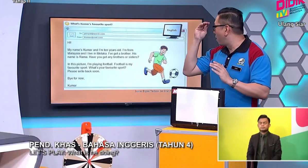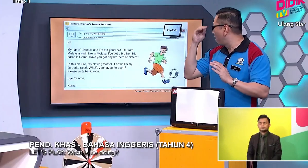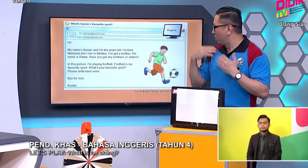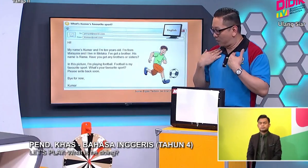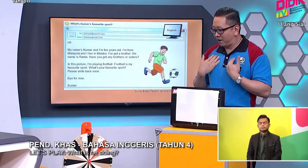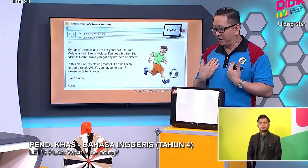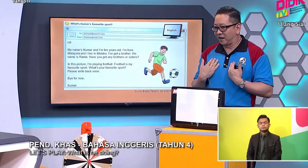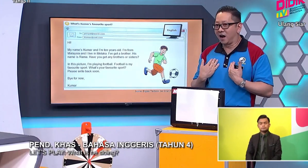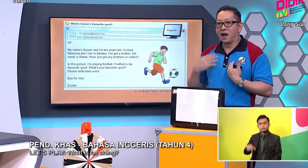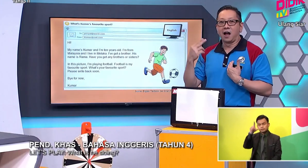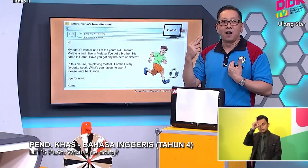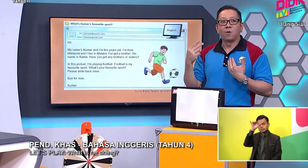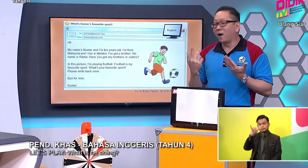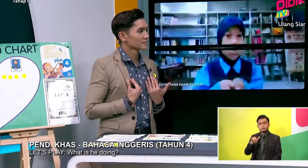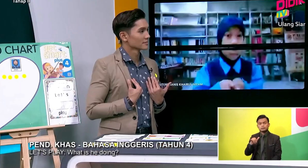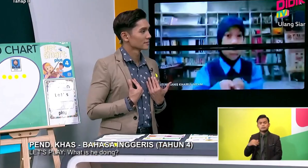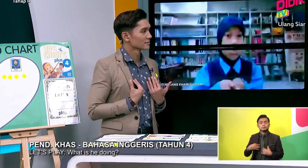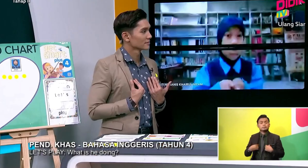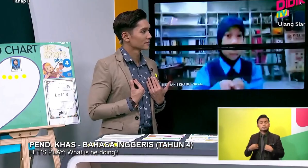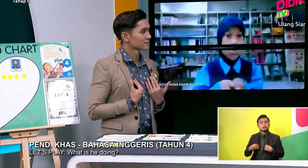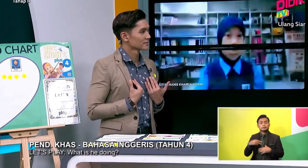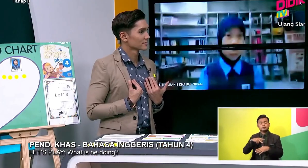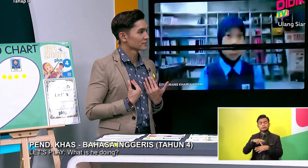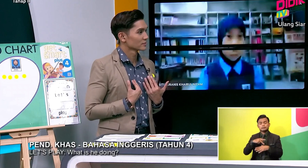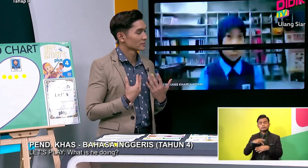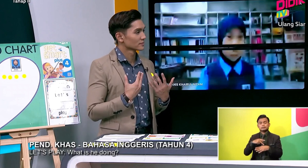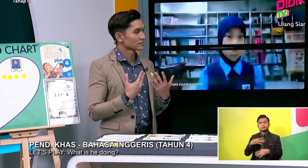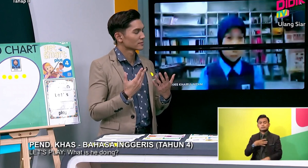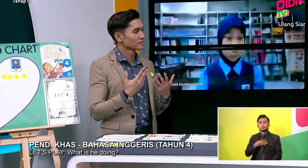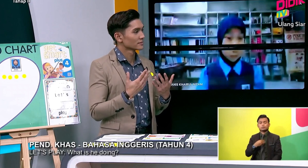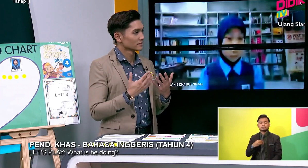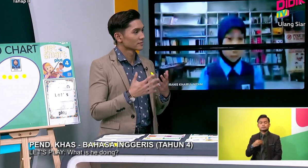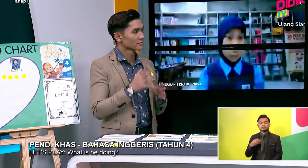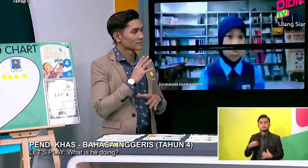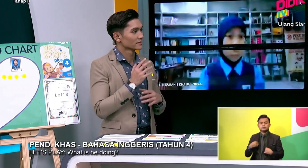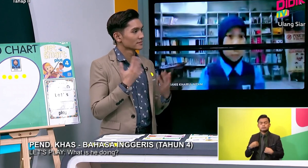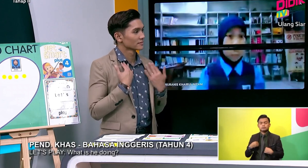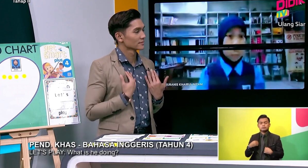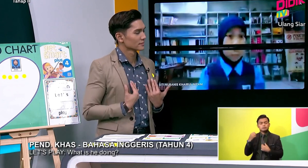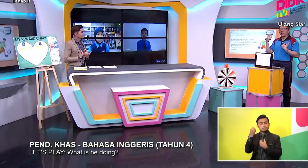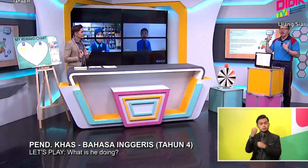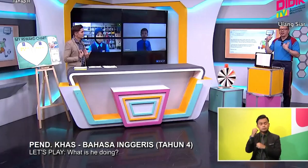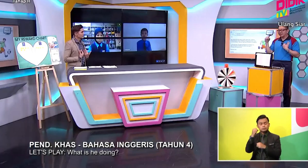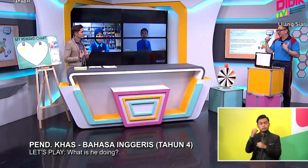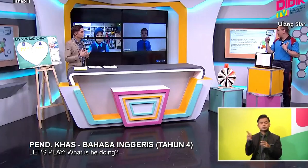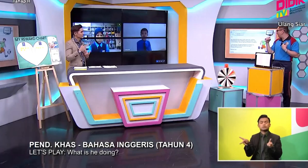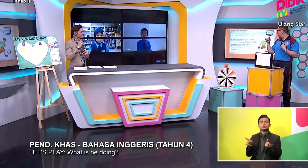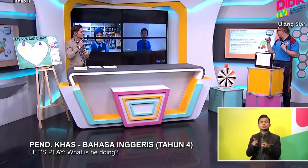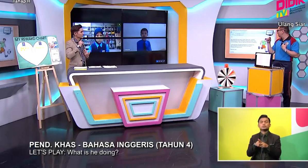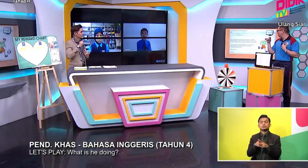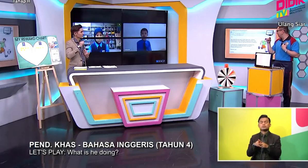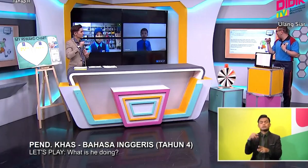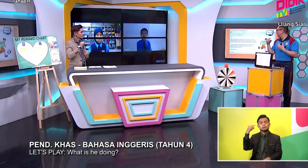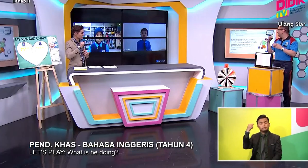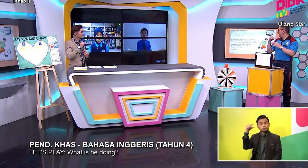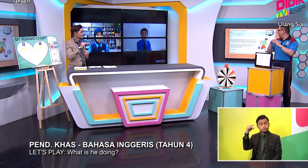boy Who wearing What Suit Okay A sport Okay Is in Green Okay